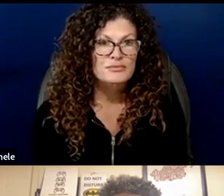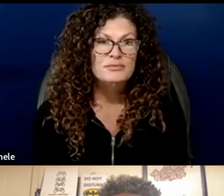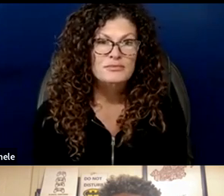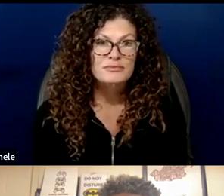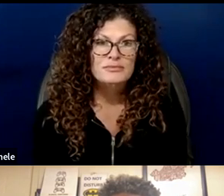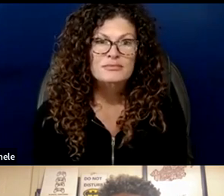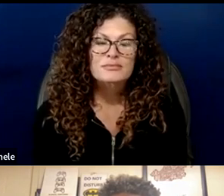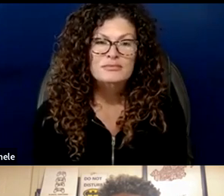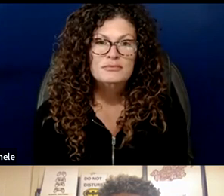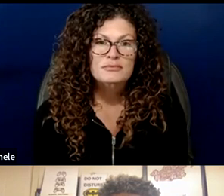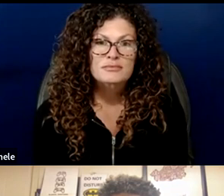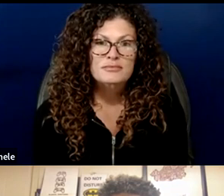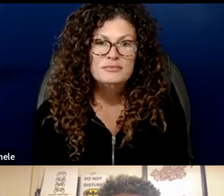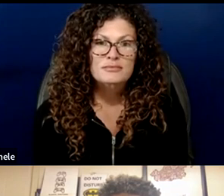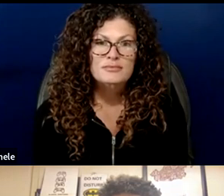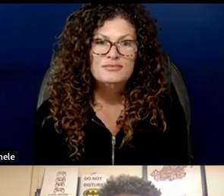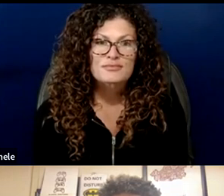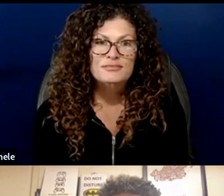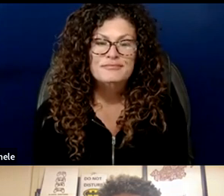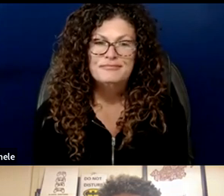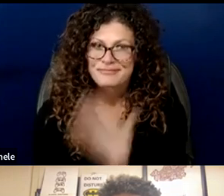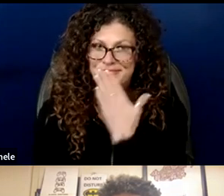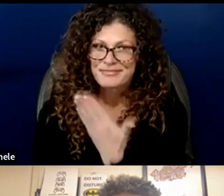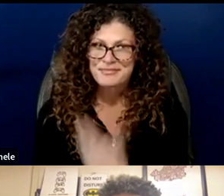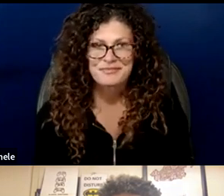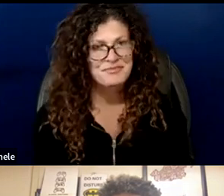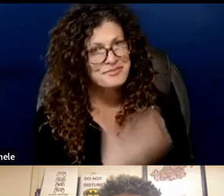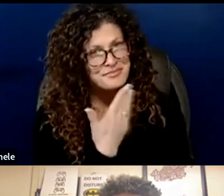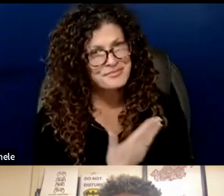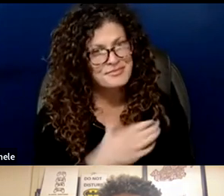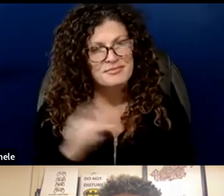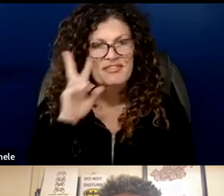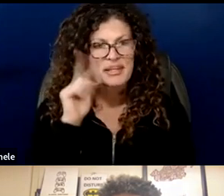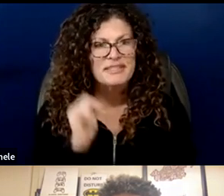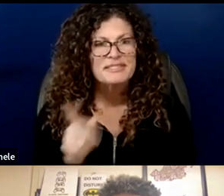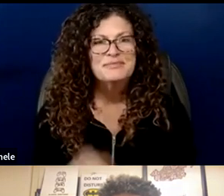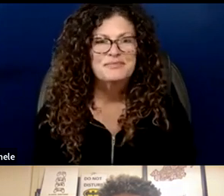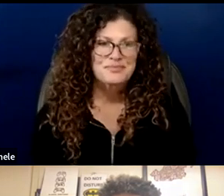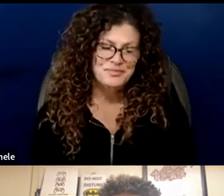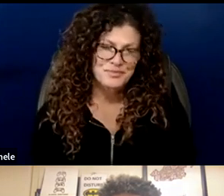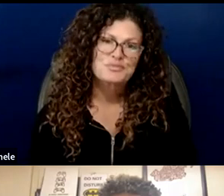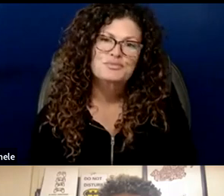you. Thank you very much. And our Vietnamese interpreter, please.